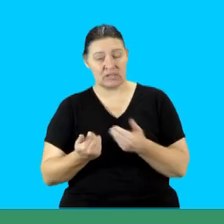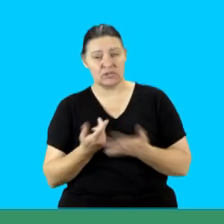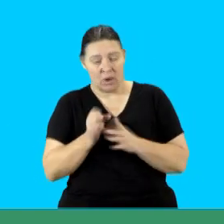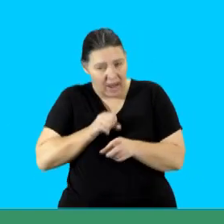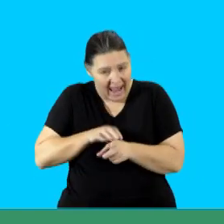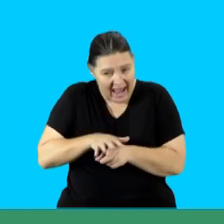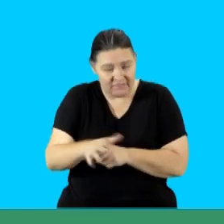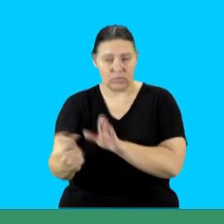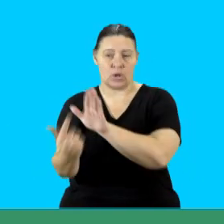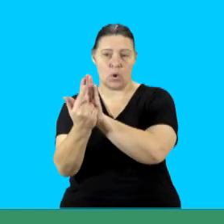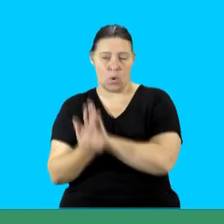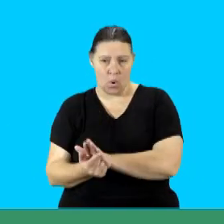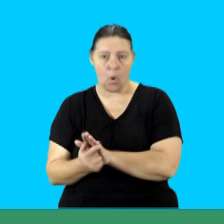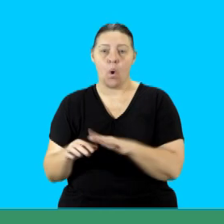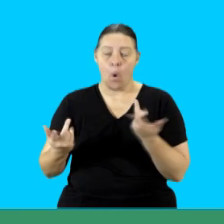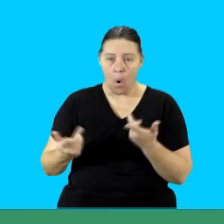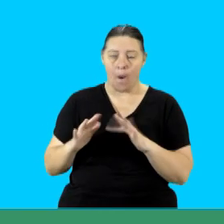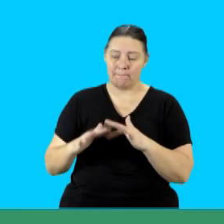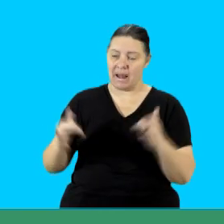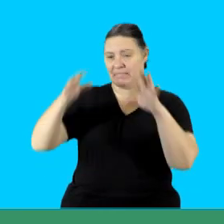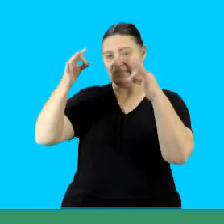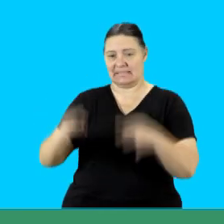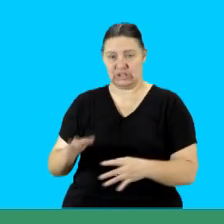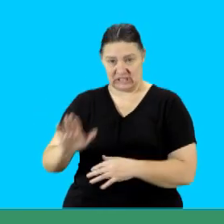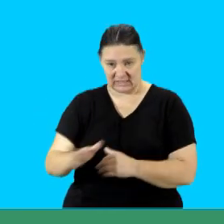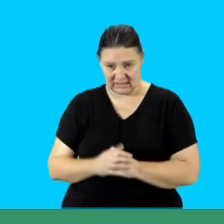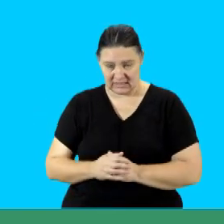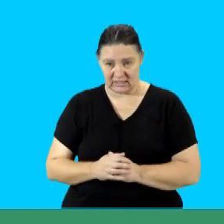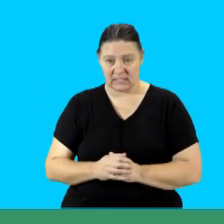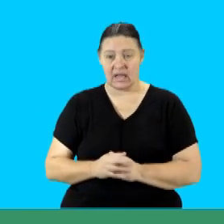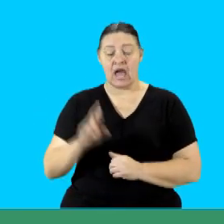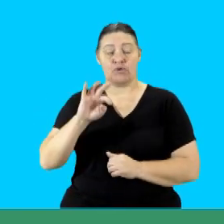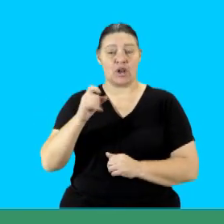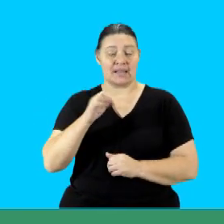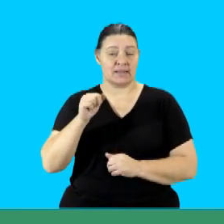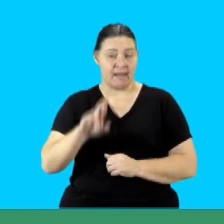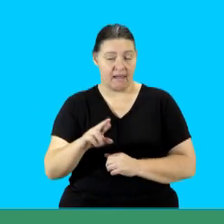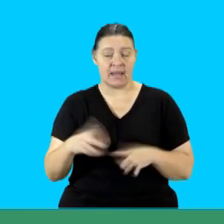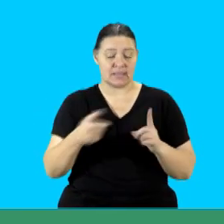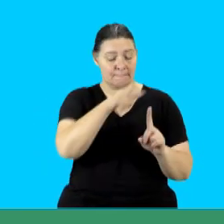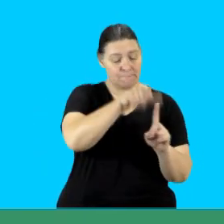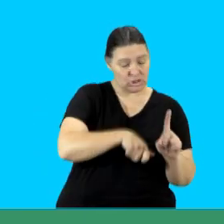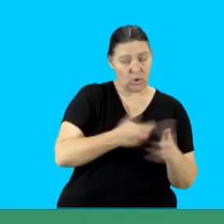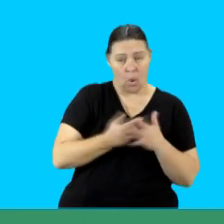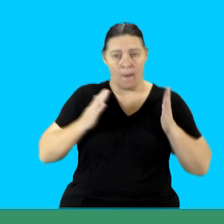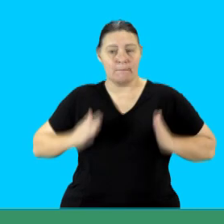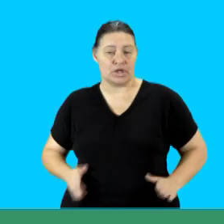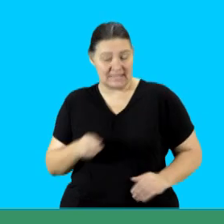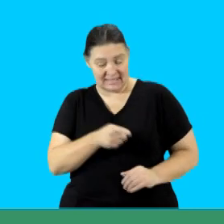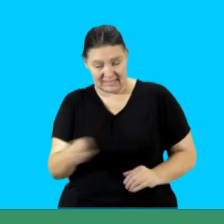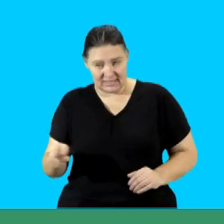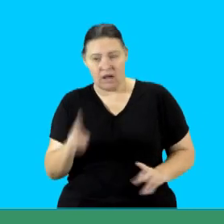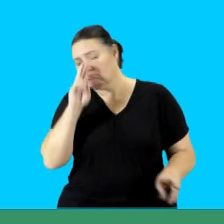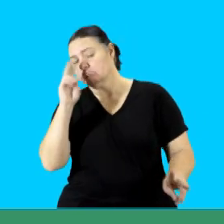of trying to influence legislation or parliamentary decision making. Regulator is a person or body that